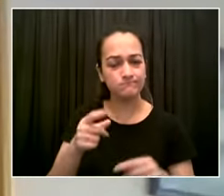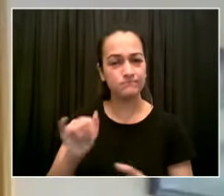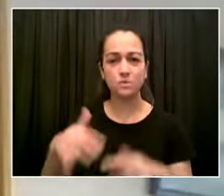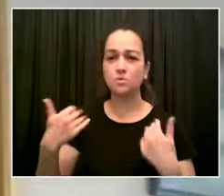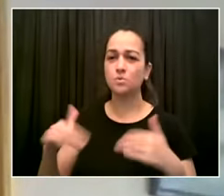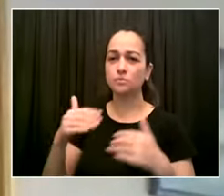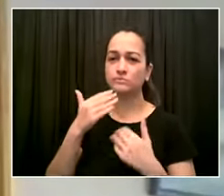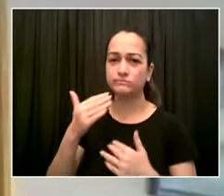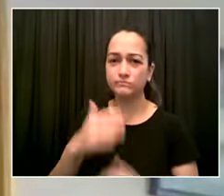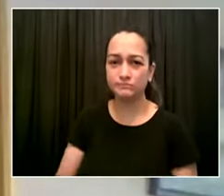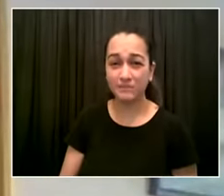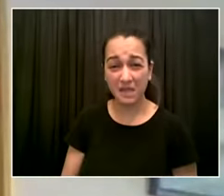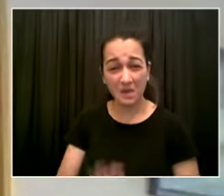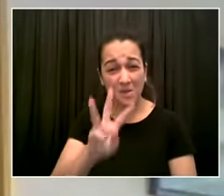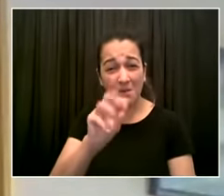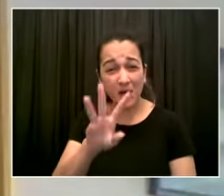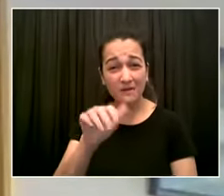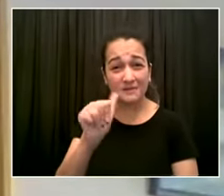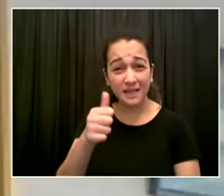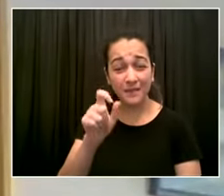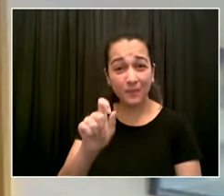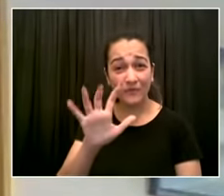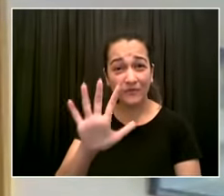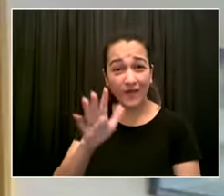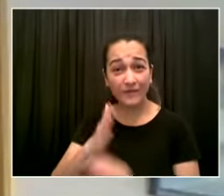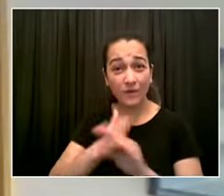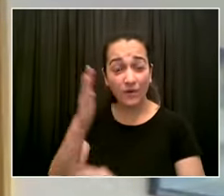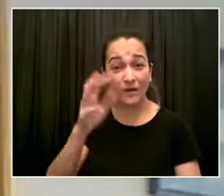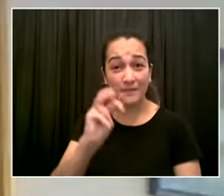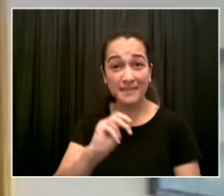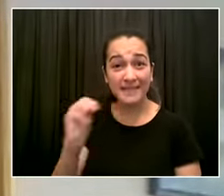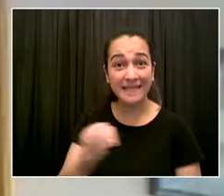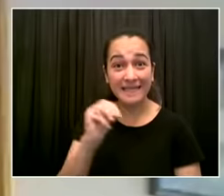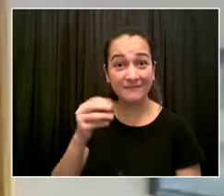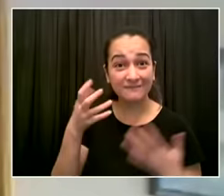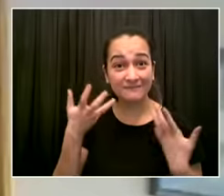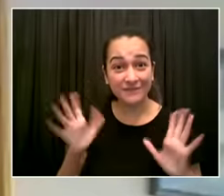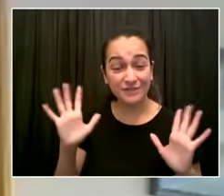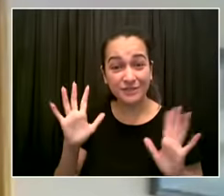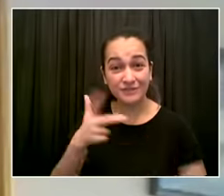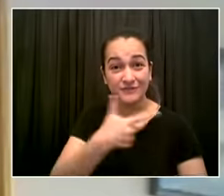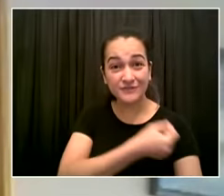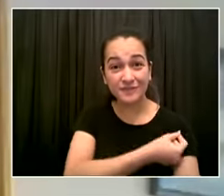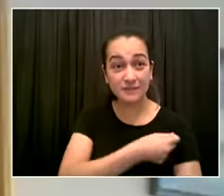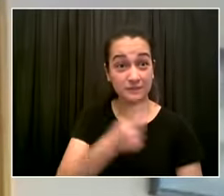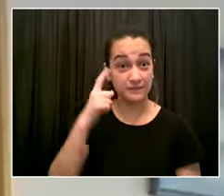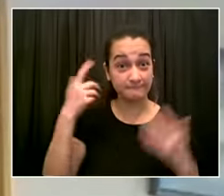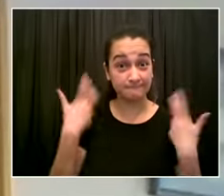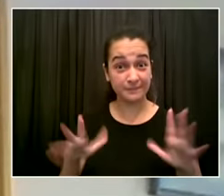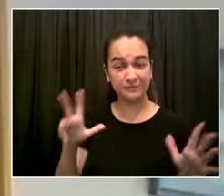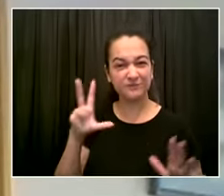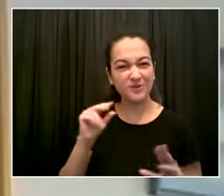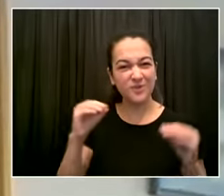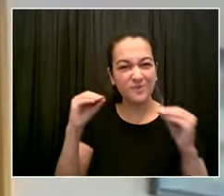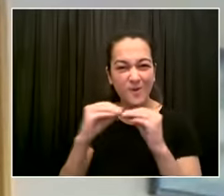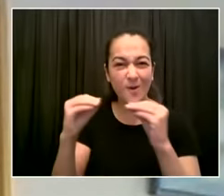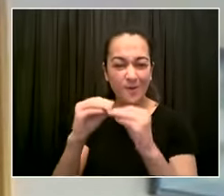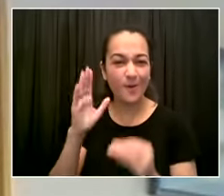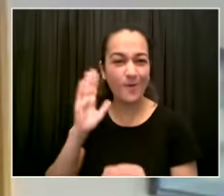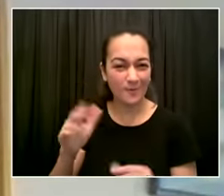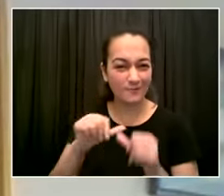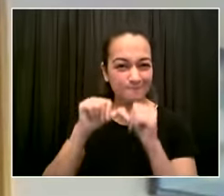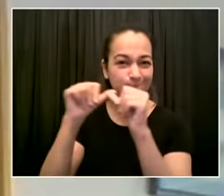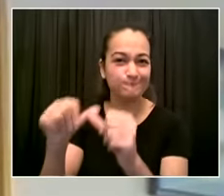city we cannot yet celebrate because the reality is that covet is real and still very virulent